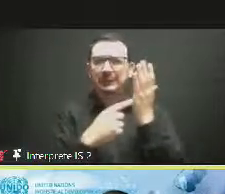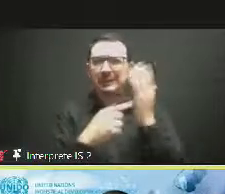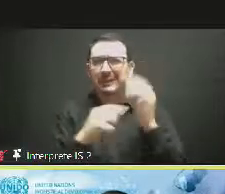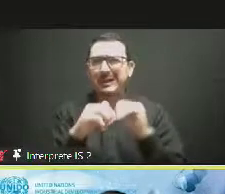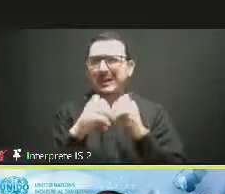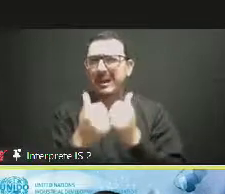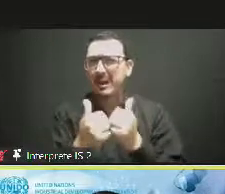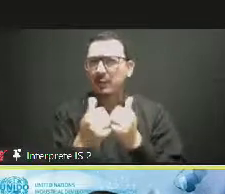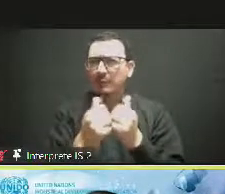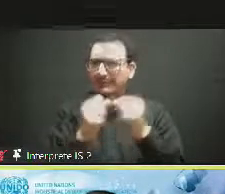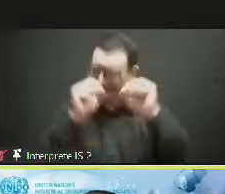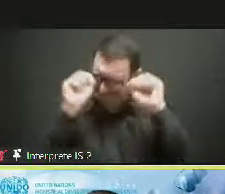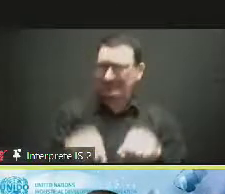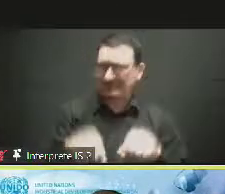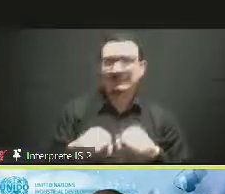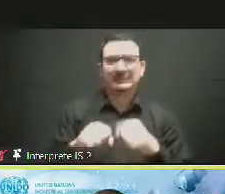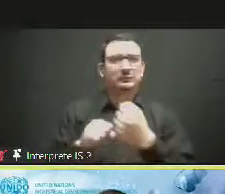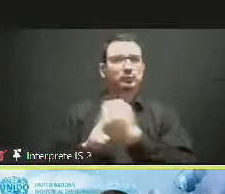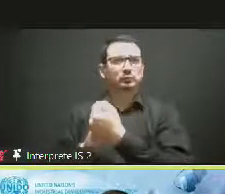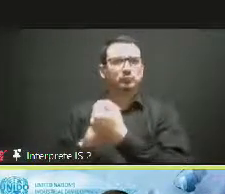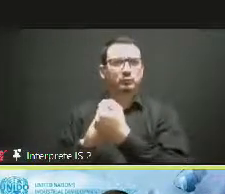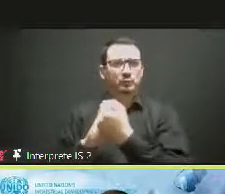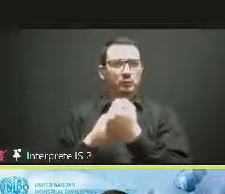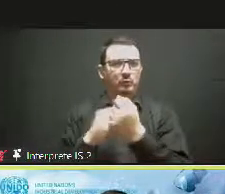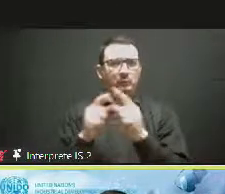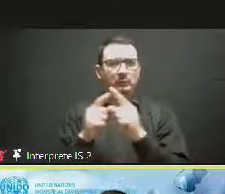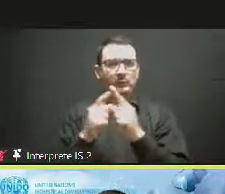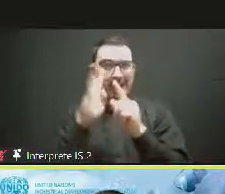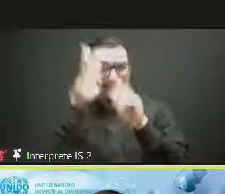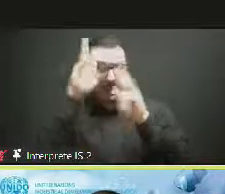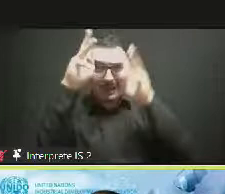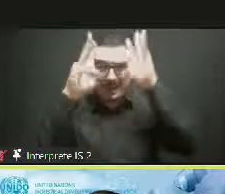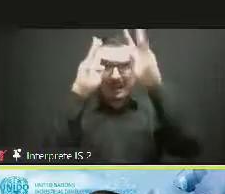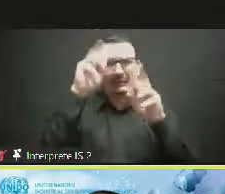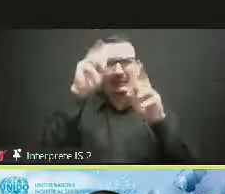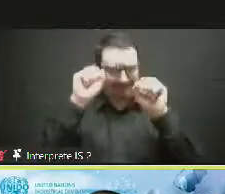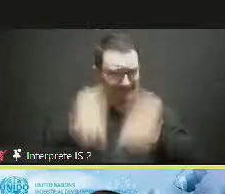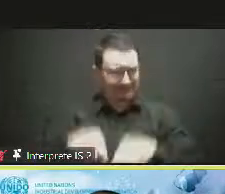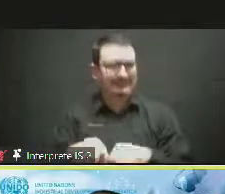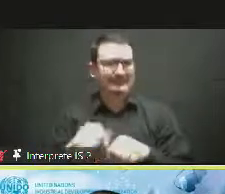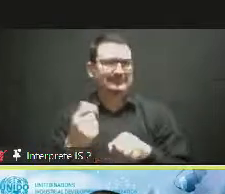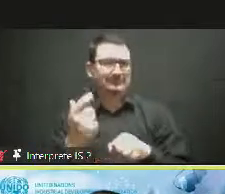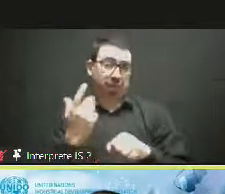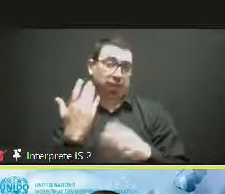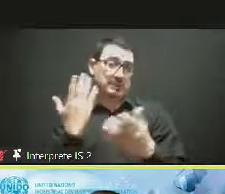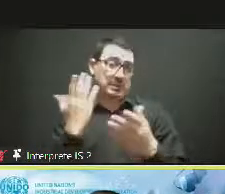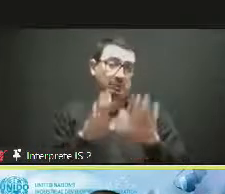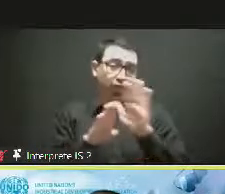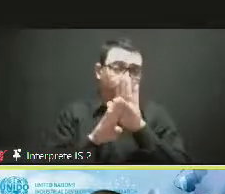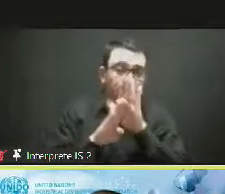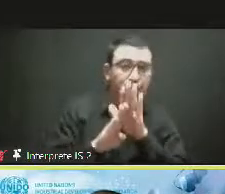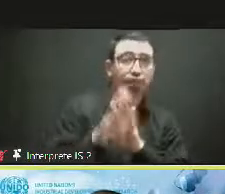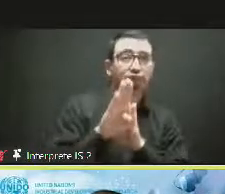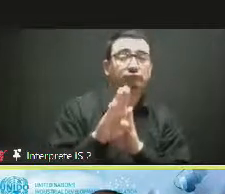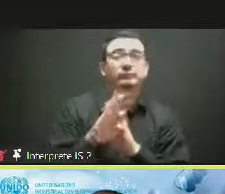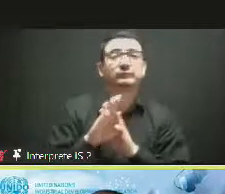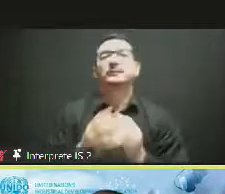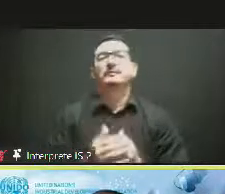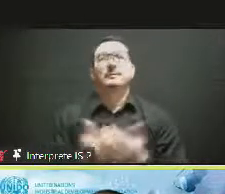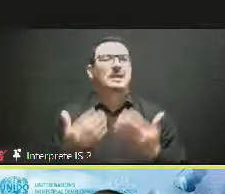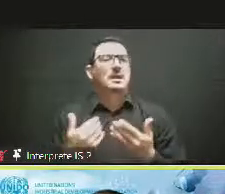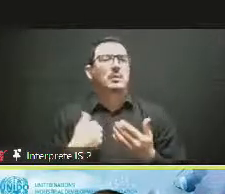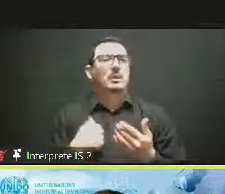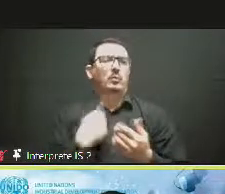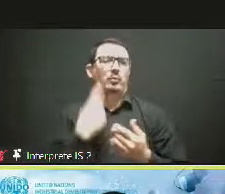etc. I will talk, as Patrick mentioned, on some selected experiences and what we should go